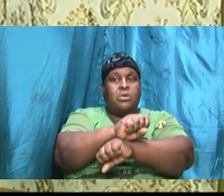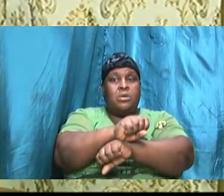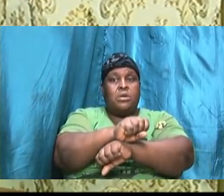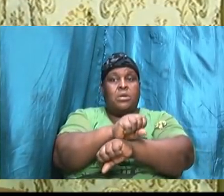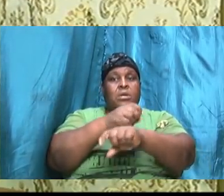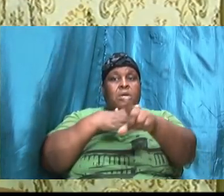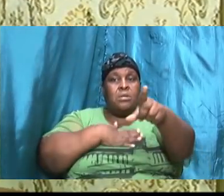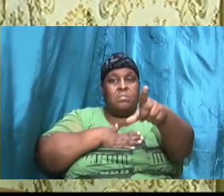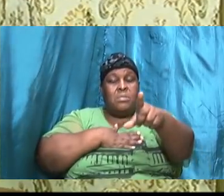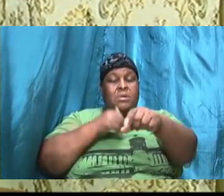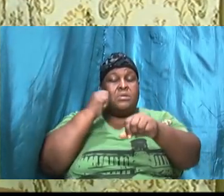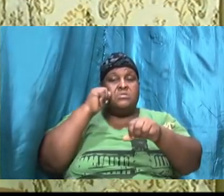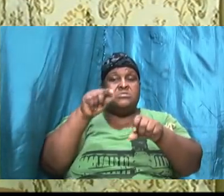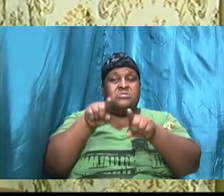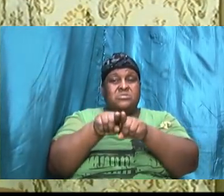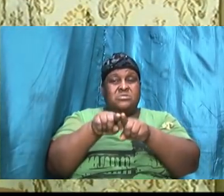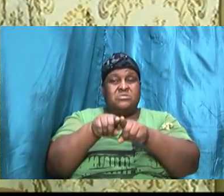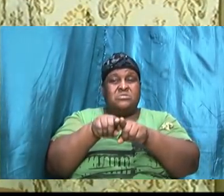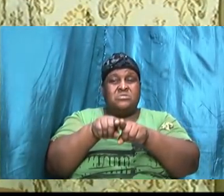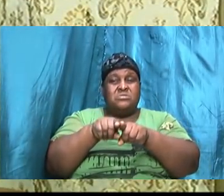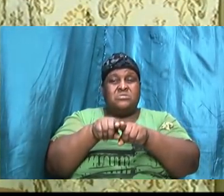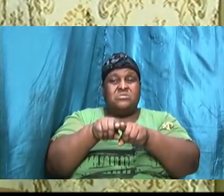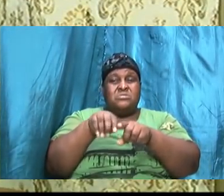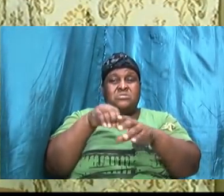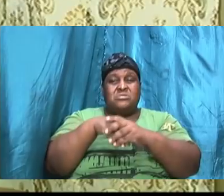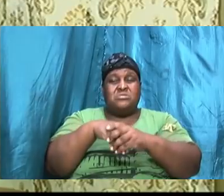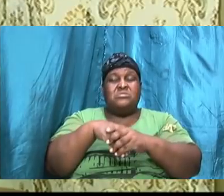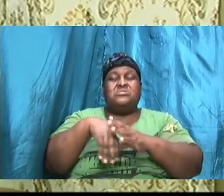sister in Christ called me